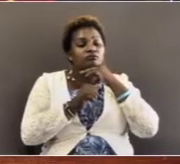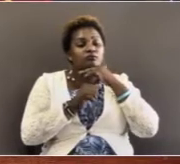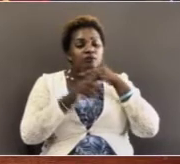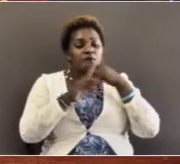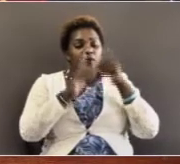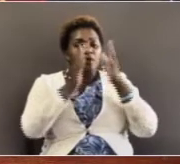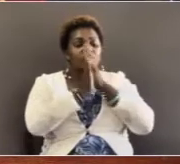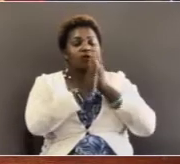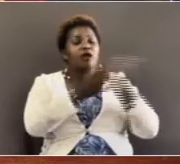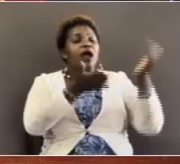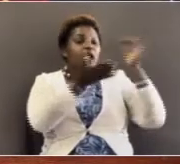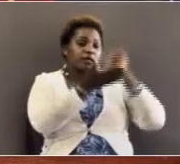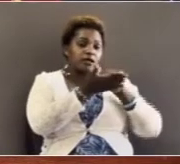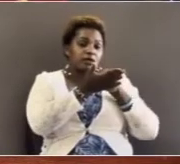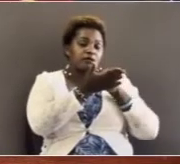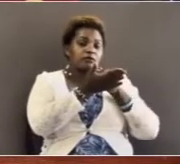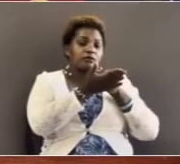our story again